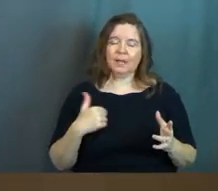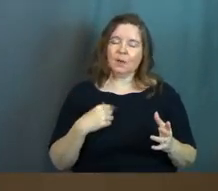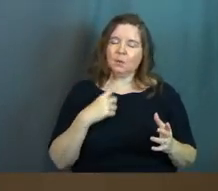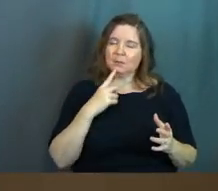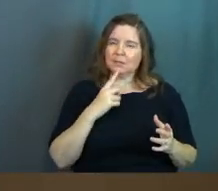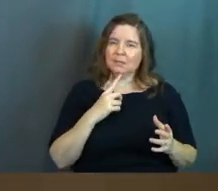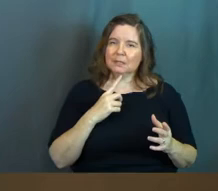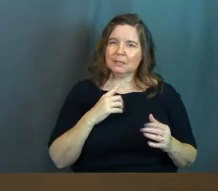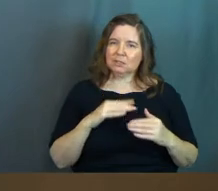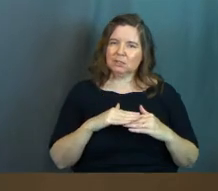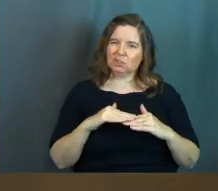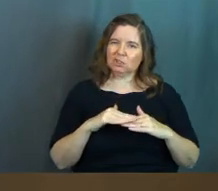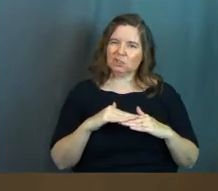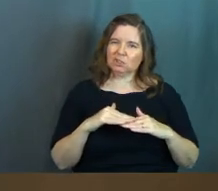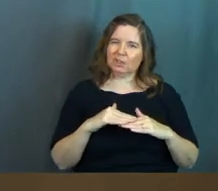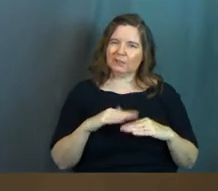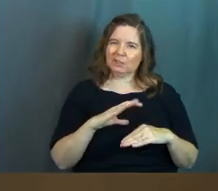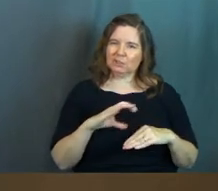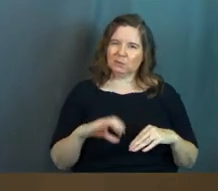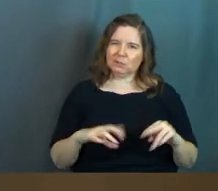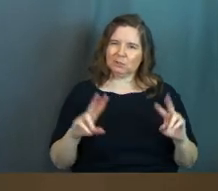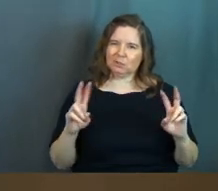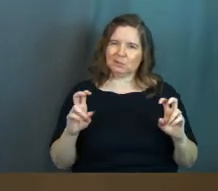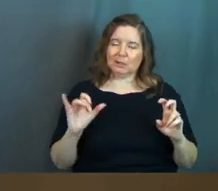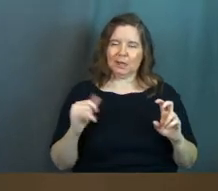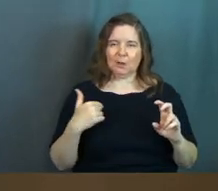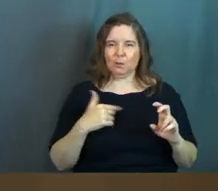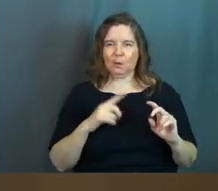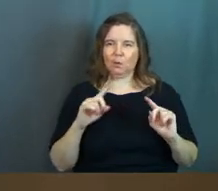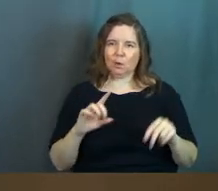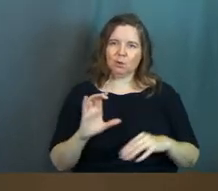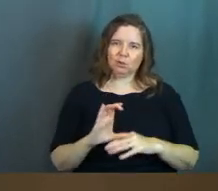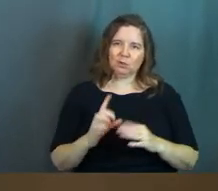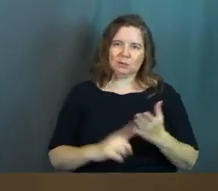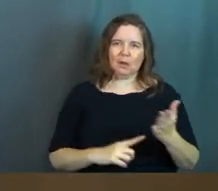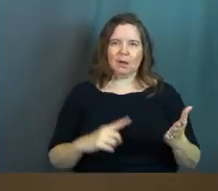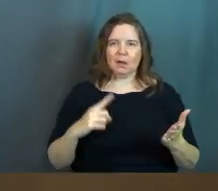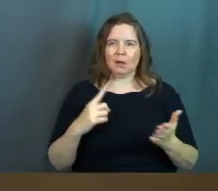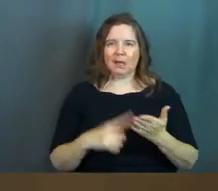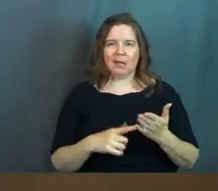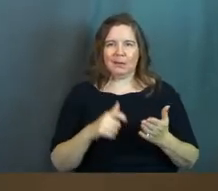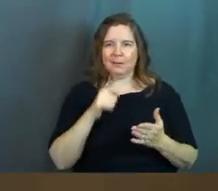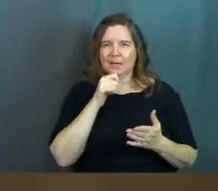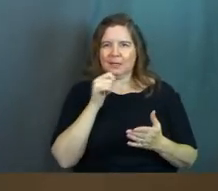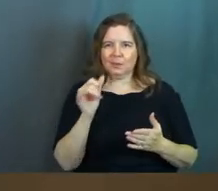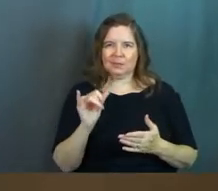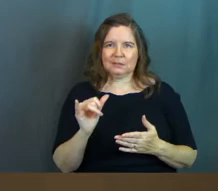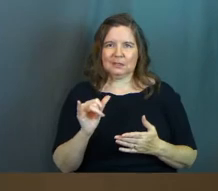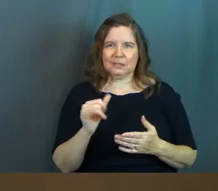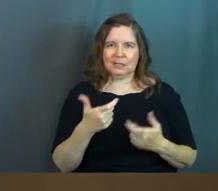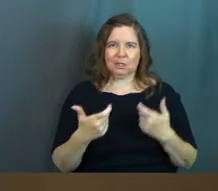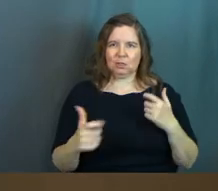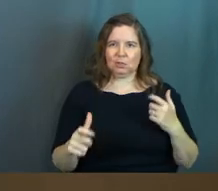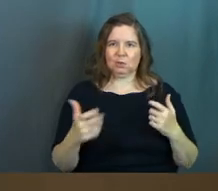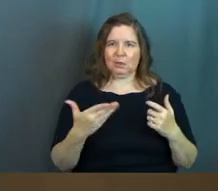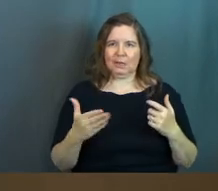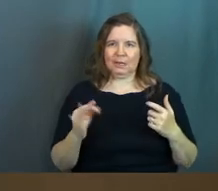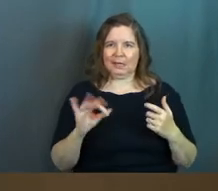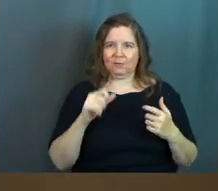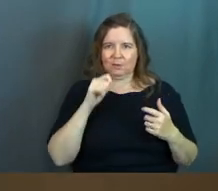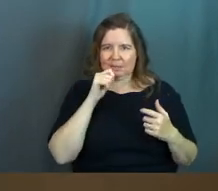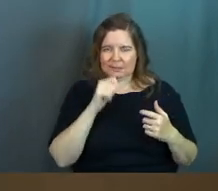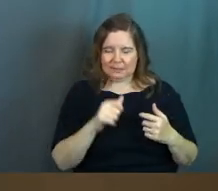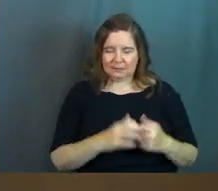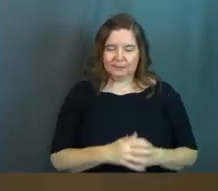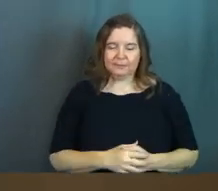I would say like surface level Christian at this point. Like we would go to church sometimes, but it wasn't like, um, a huge deal if we didn't.